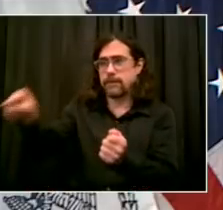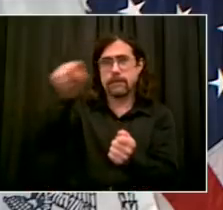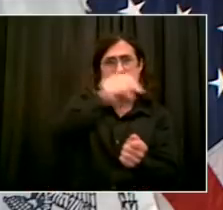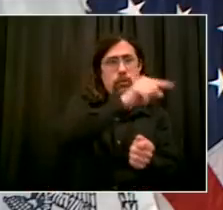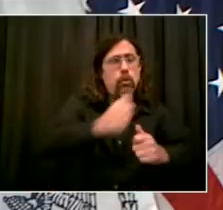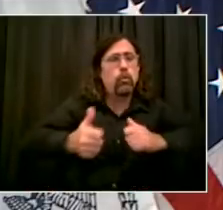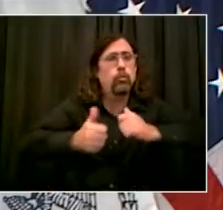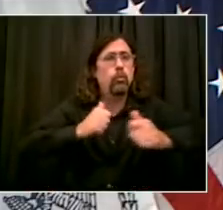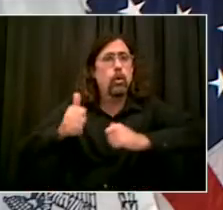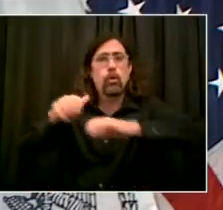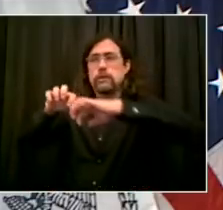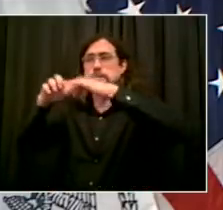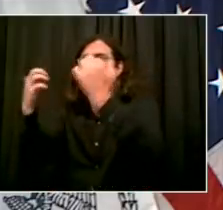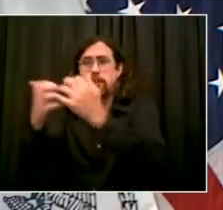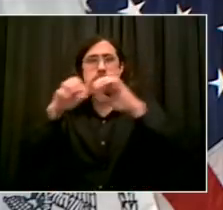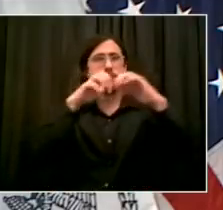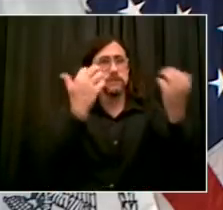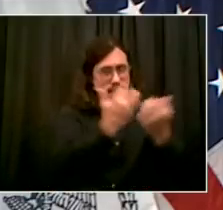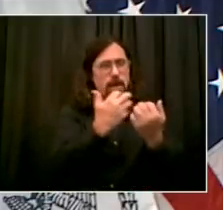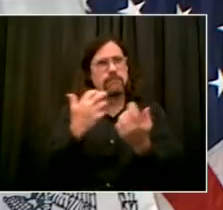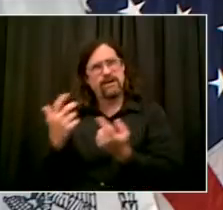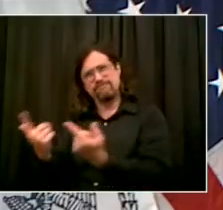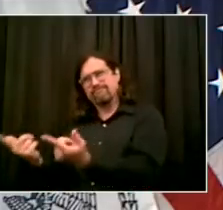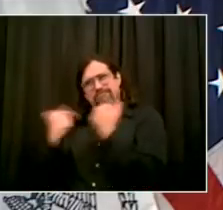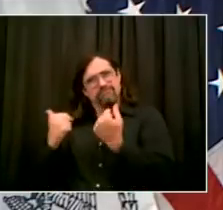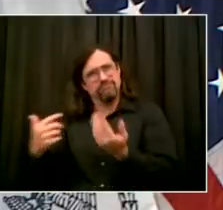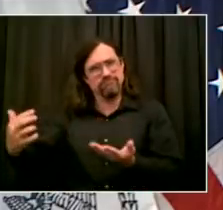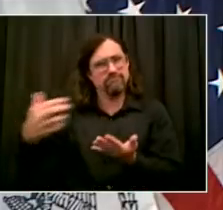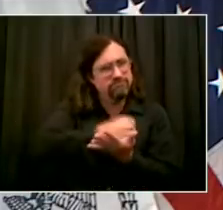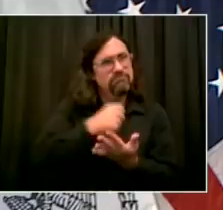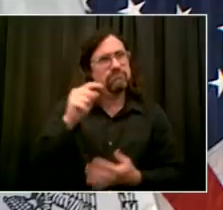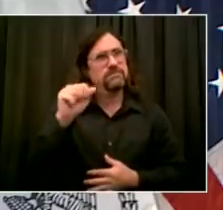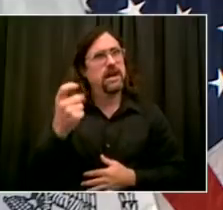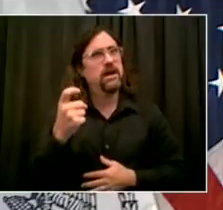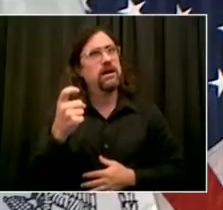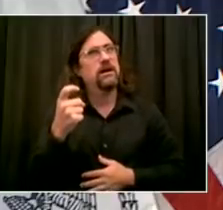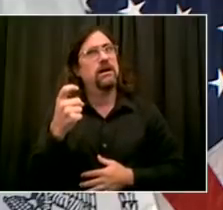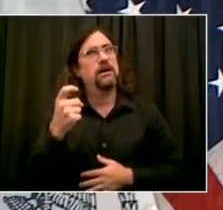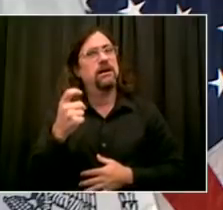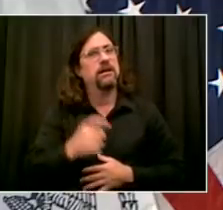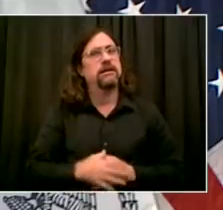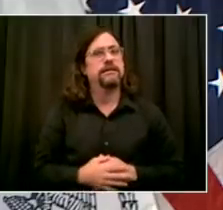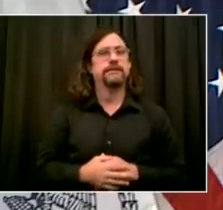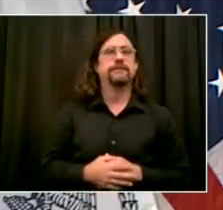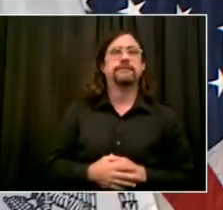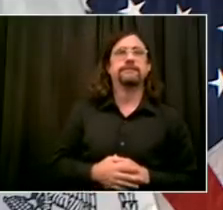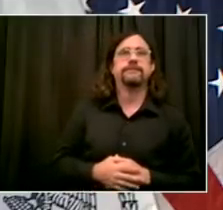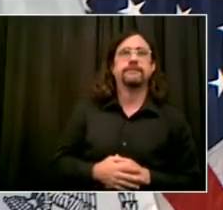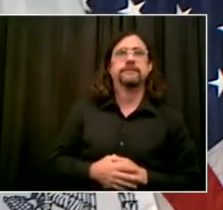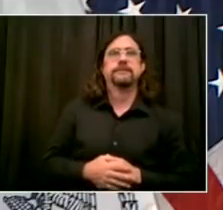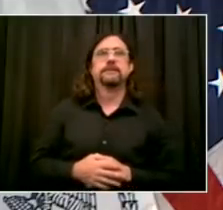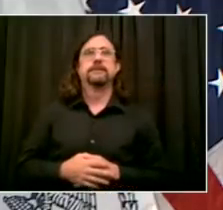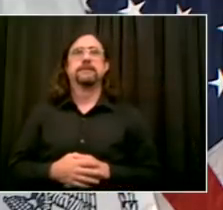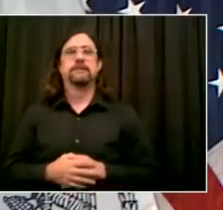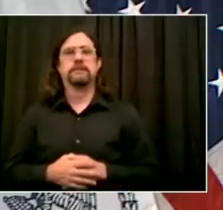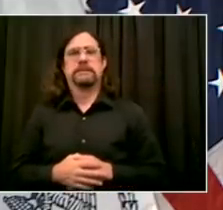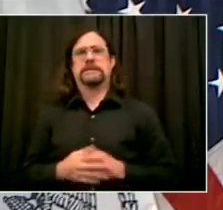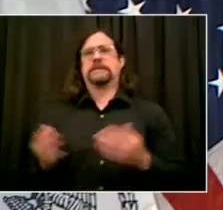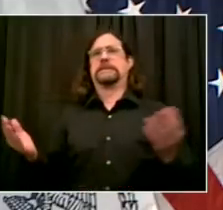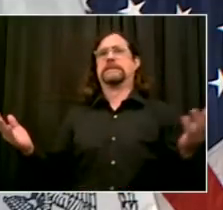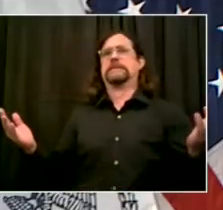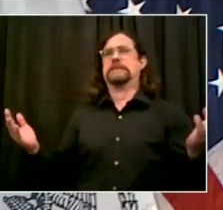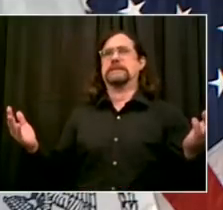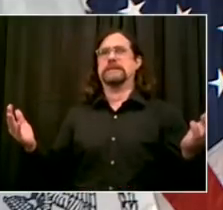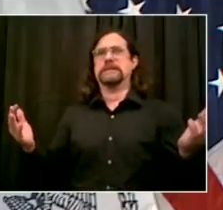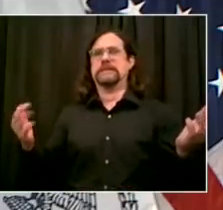that. I can say as a question of right and wrong, I think what they're saying is the right direction. Back when I was public advocate, I was talking